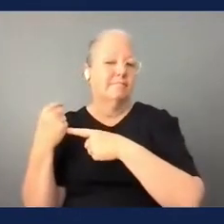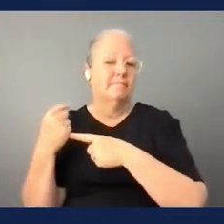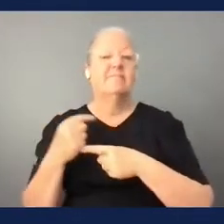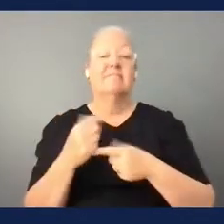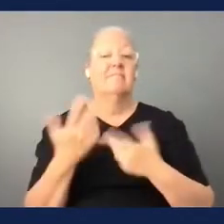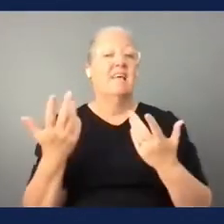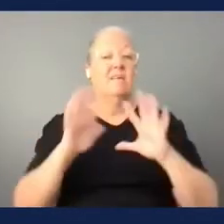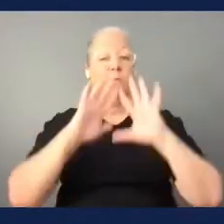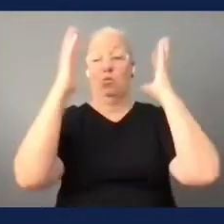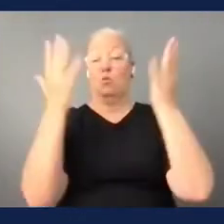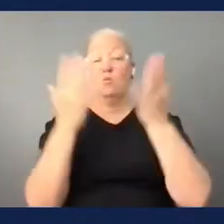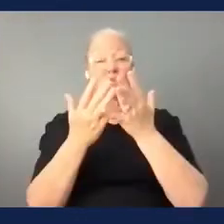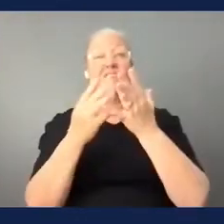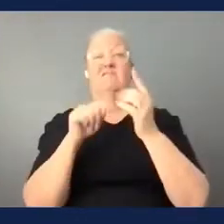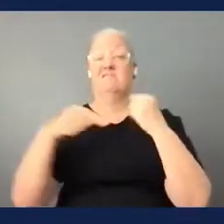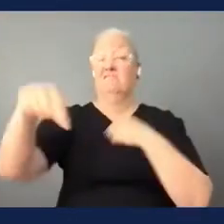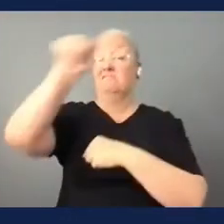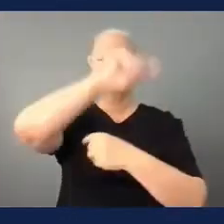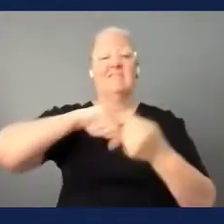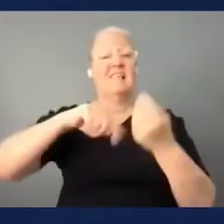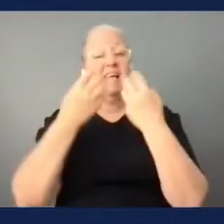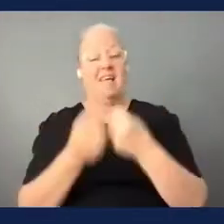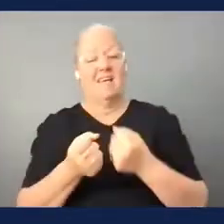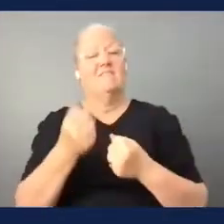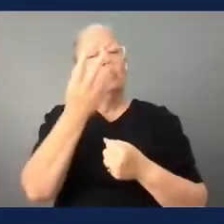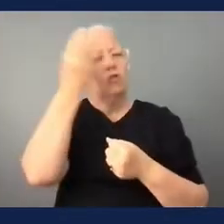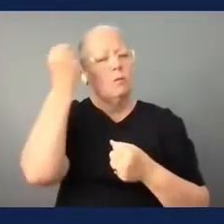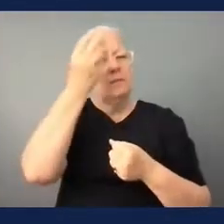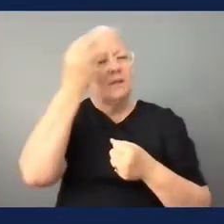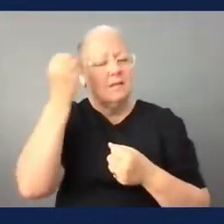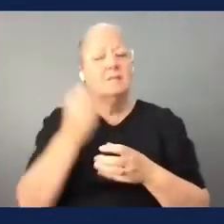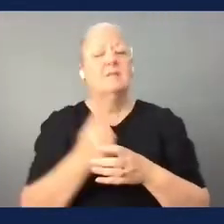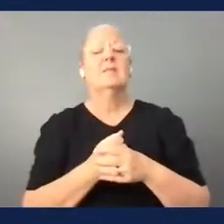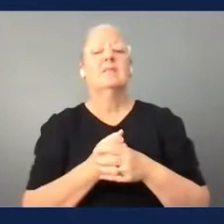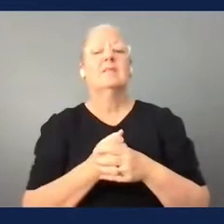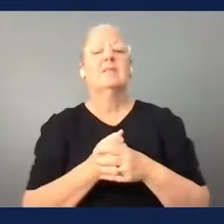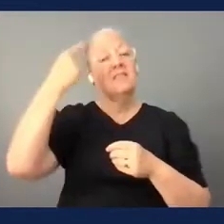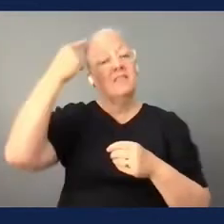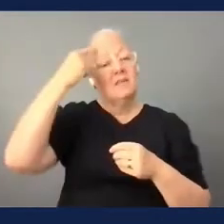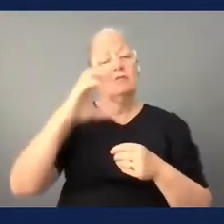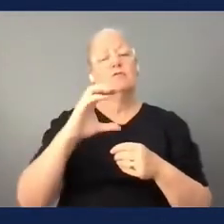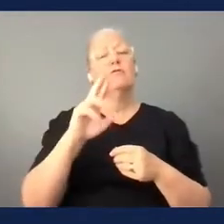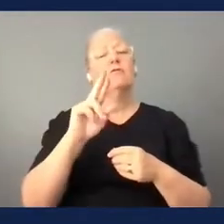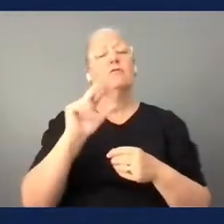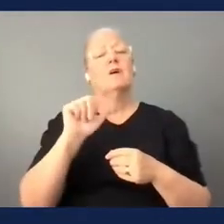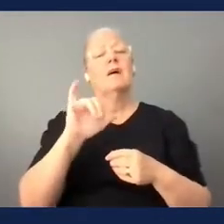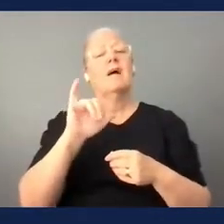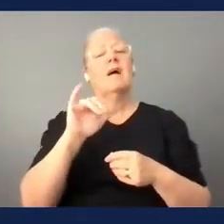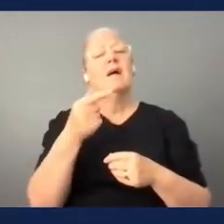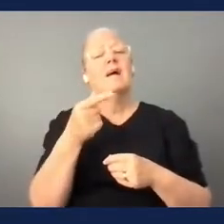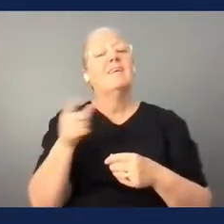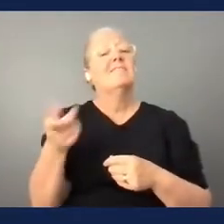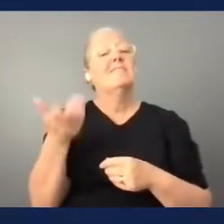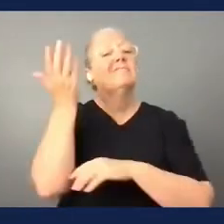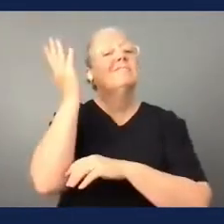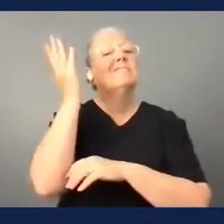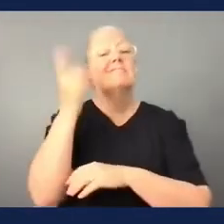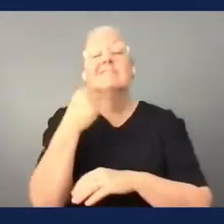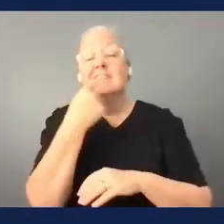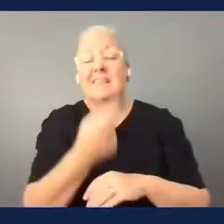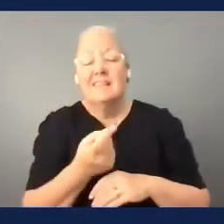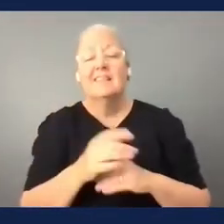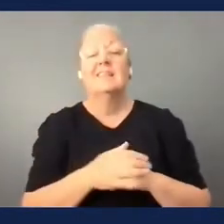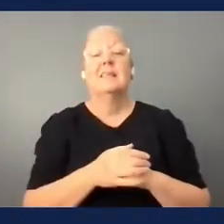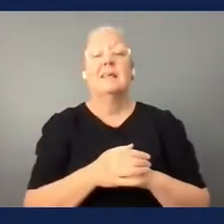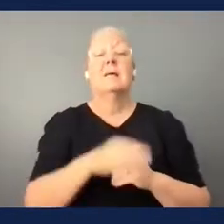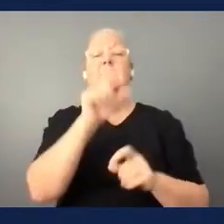a big challenge with dementia and i'll go back maybe to craig's presentation as well is the idea of what do people with dementia want